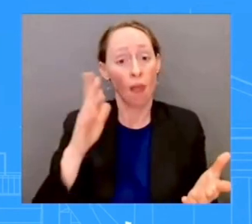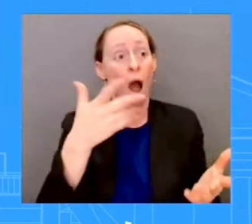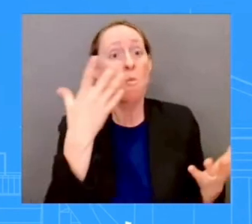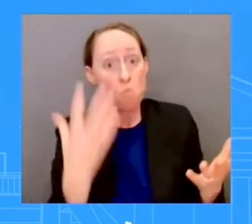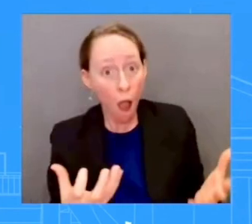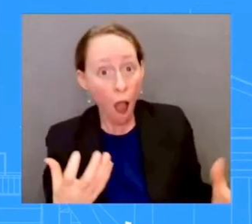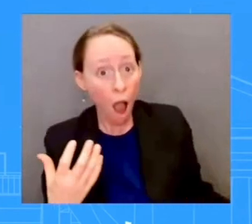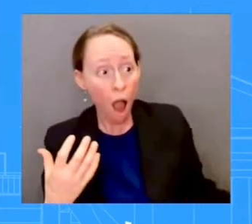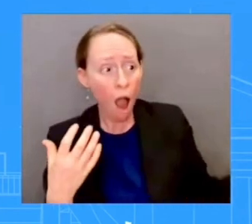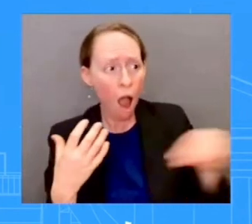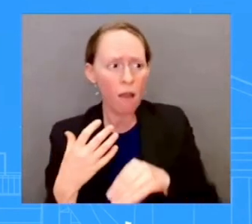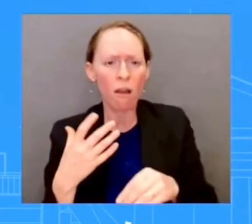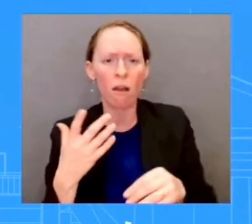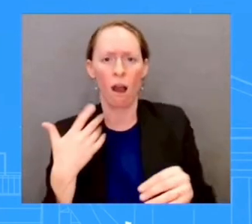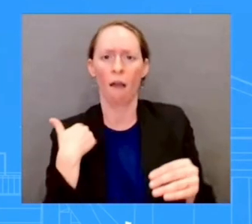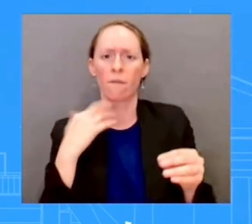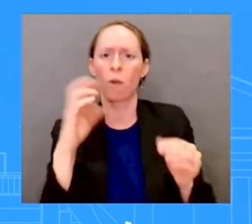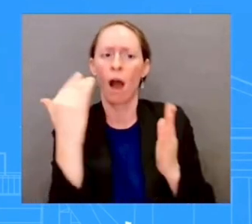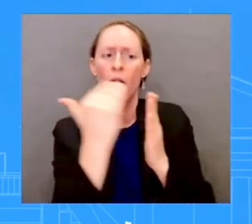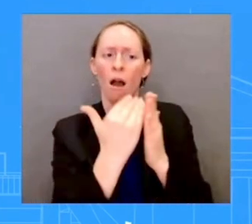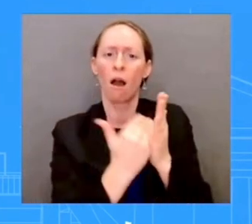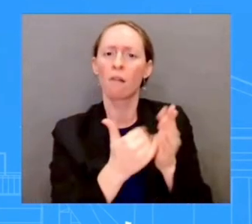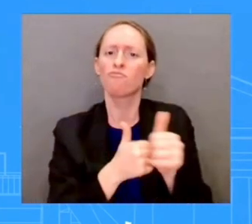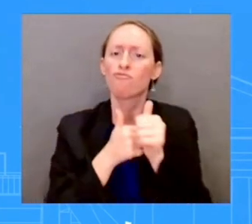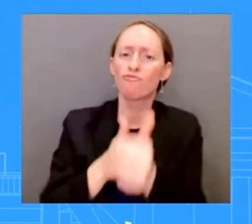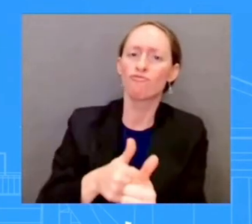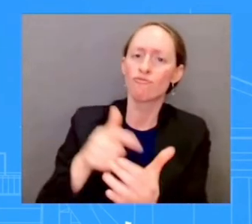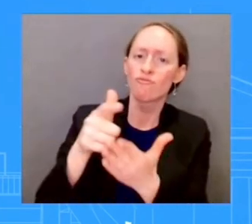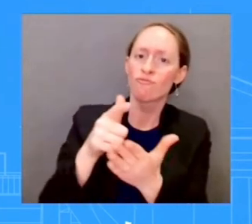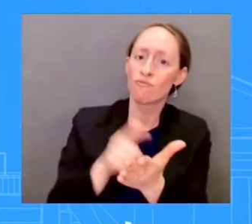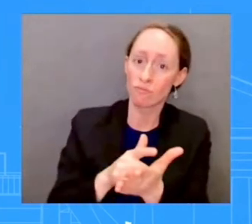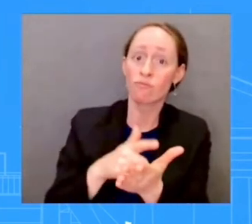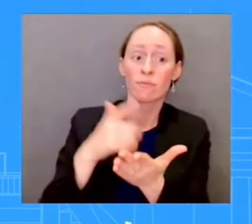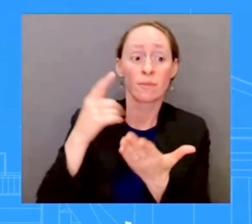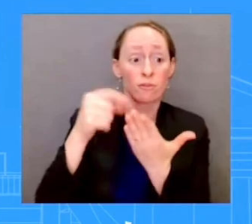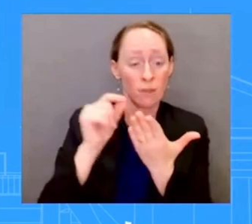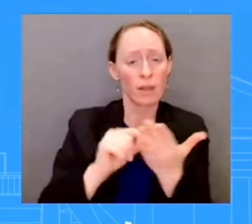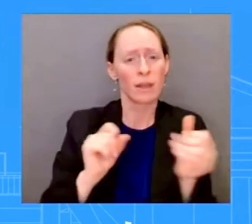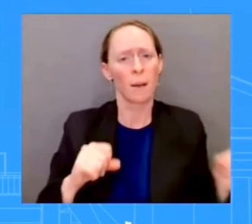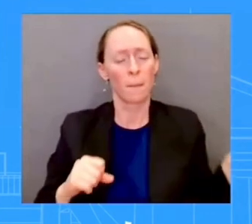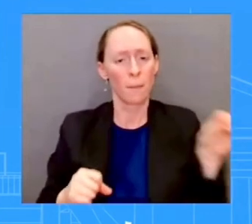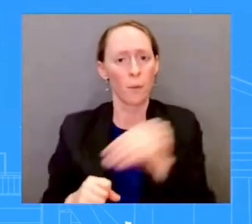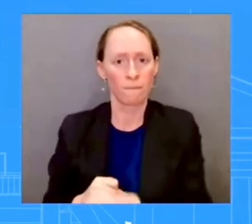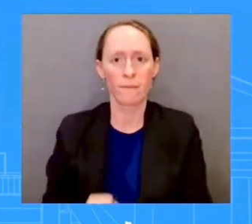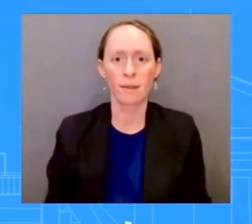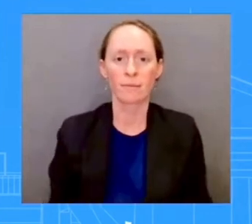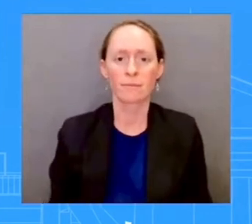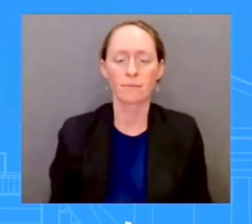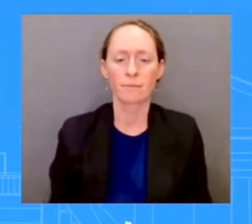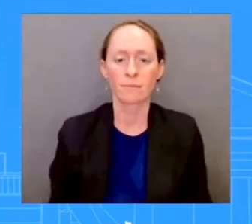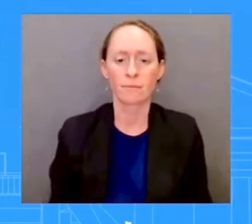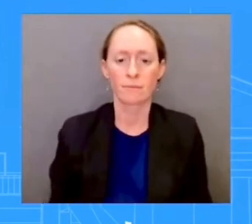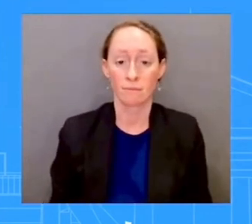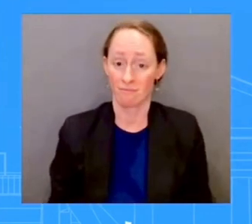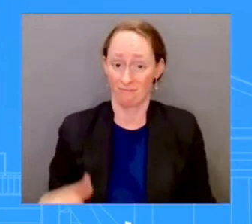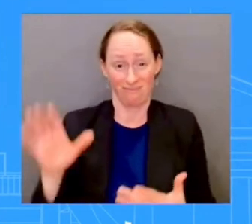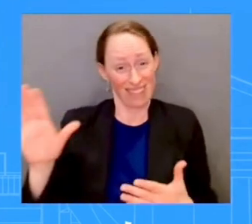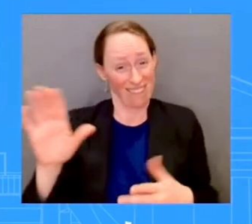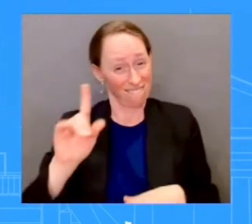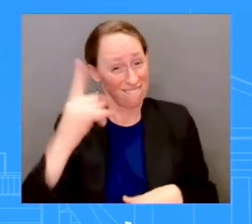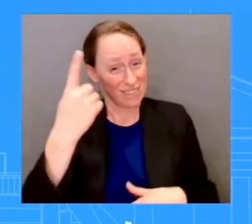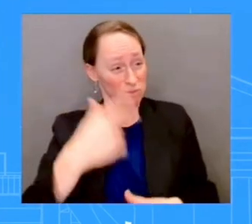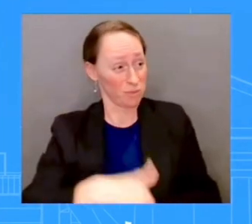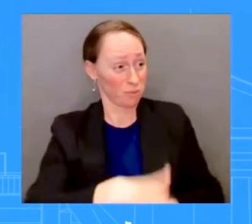why he put forth his first piece of legislation to be on immigration, to fix this broken system. We are willing to work